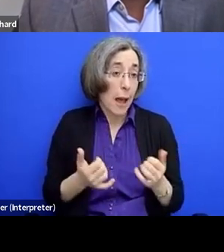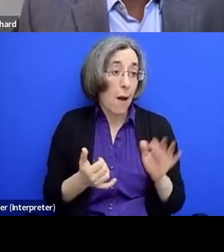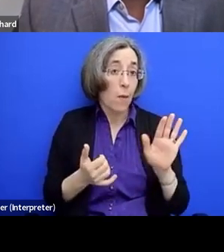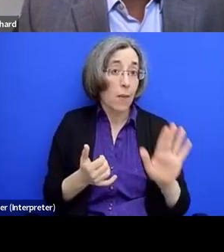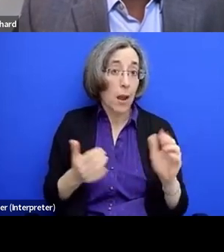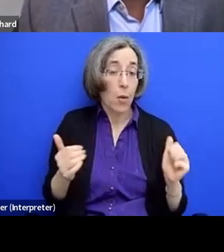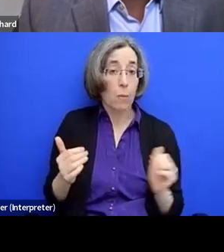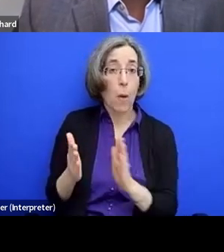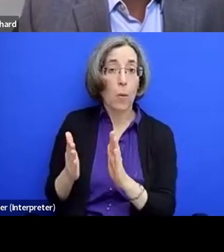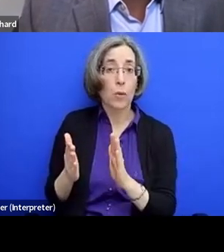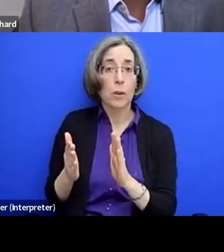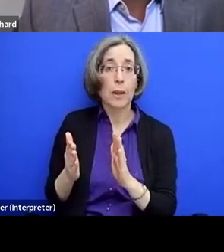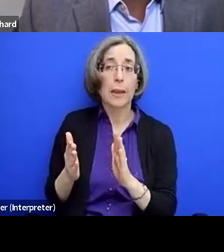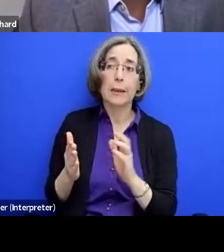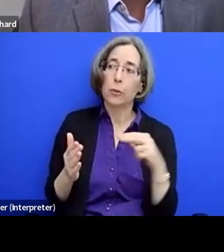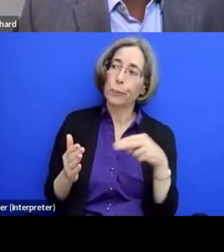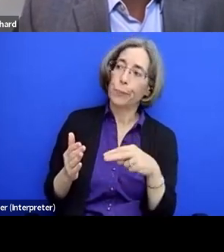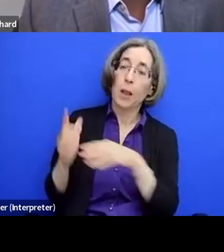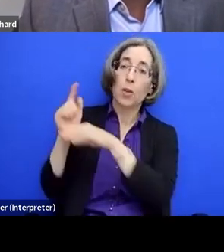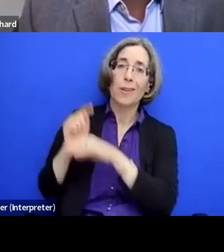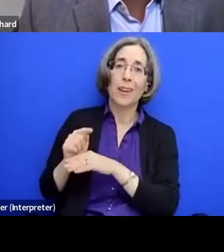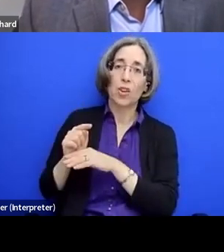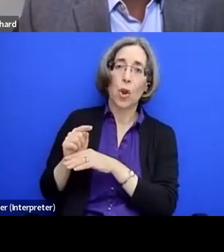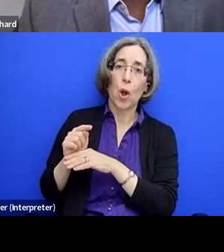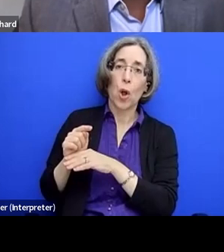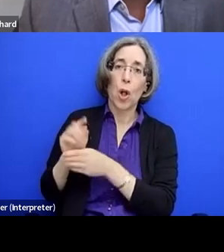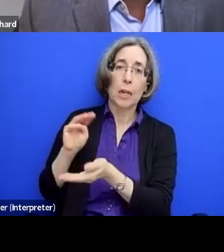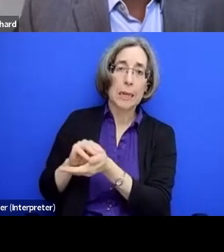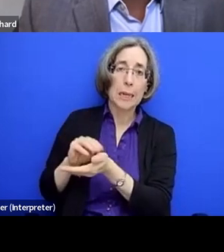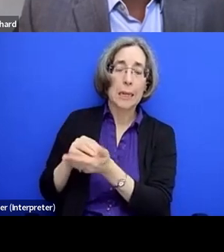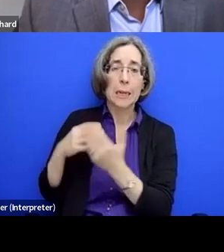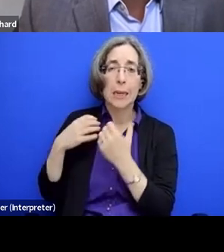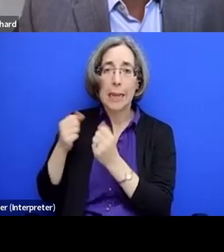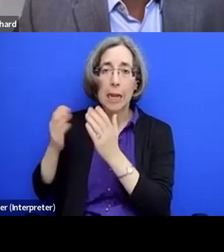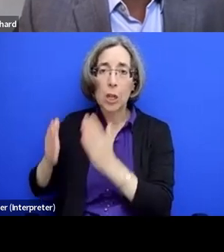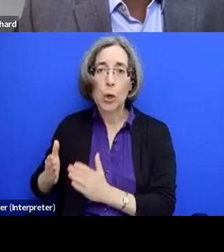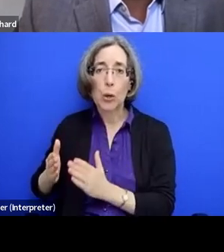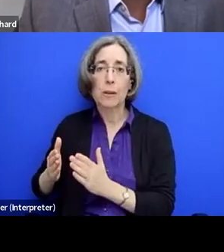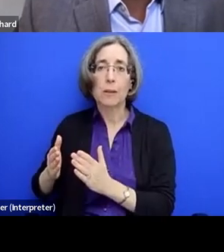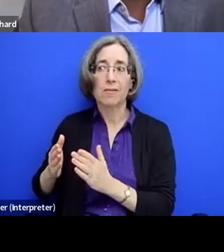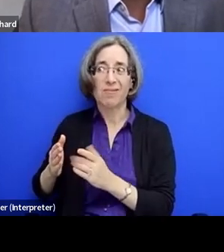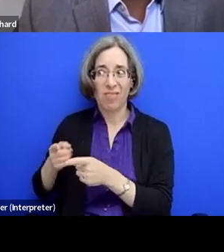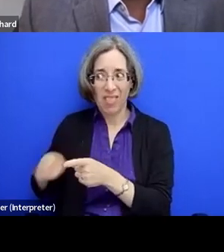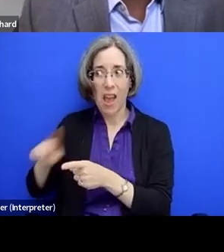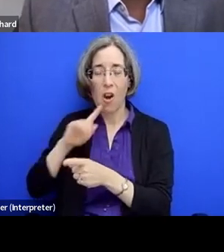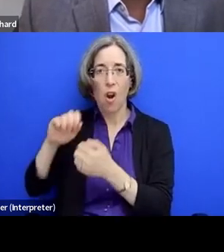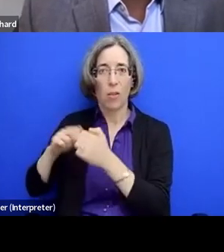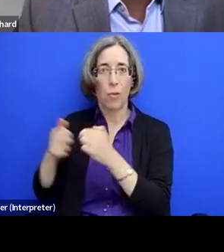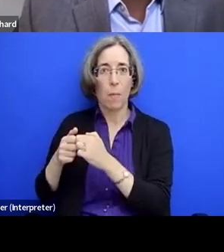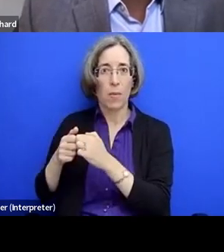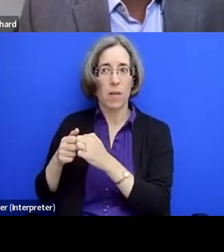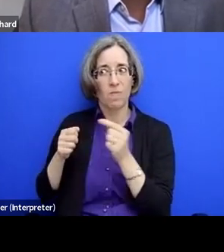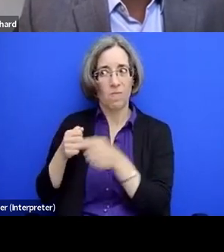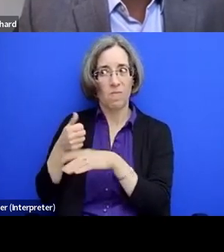traditional healers, you know, non-biomedical healers as precisely the problem, um, and refuse any kind of